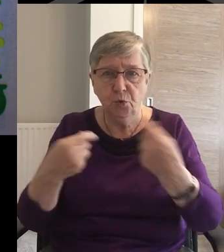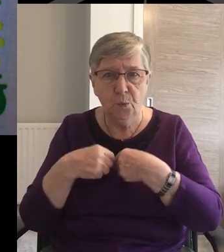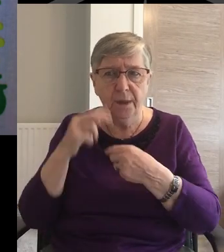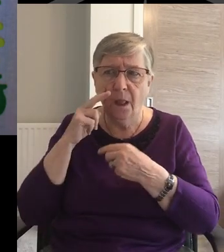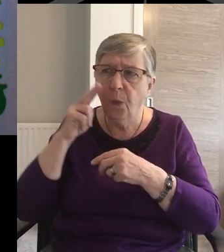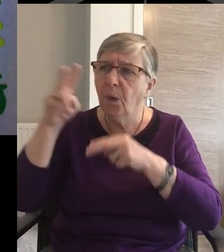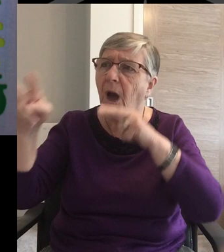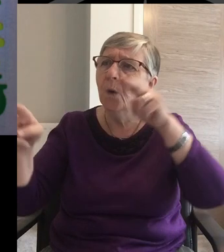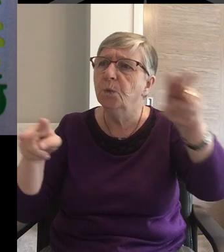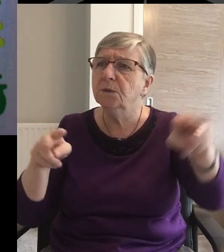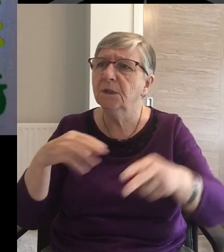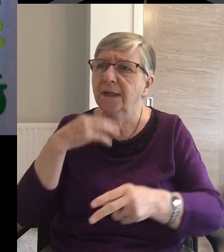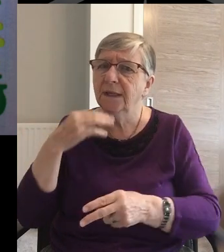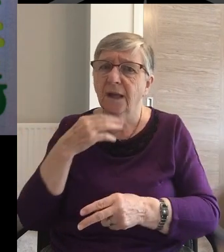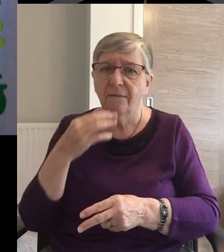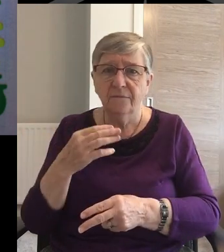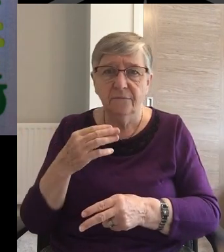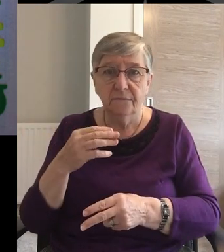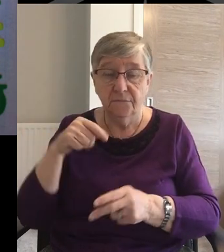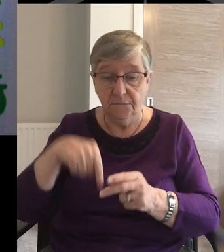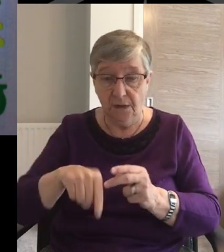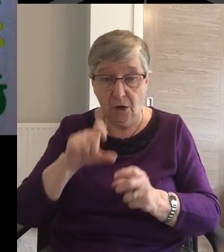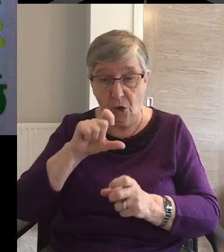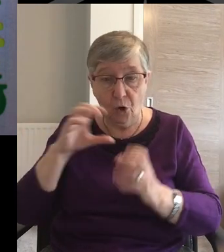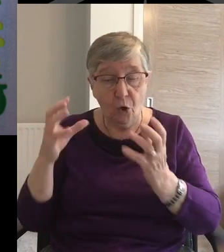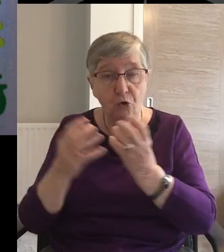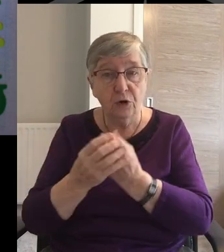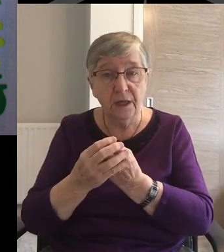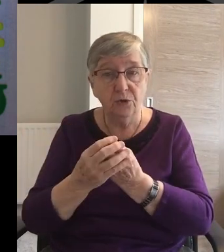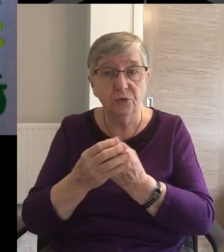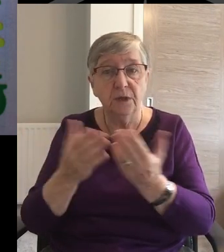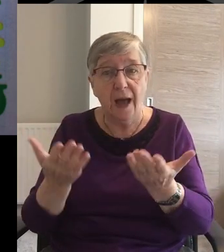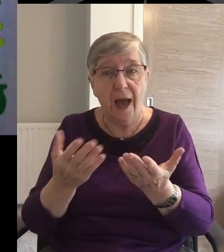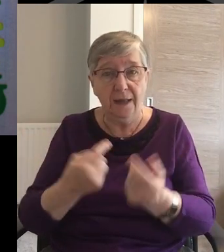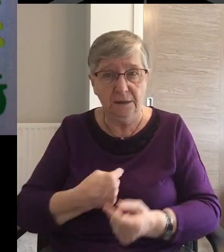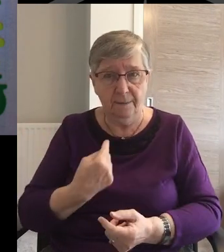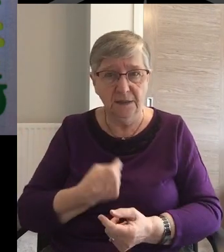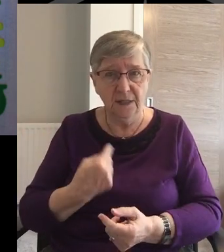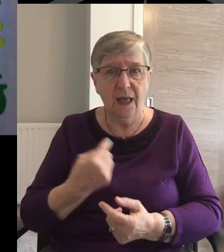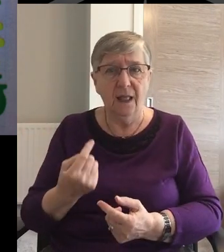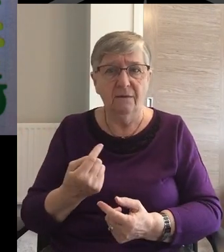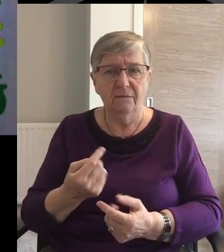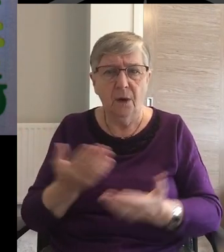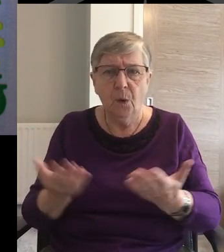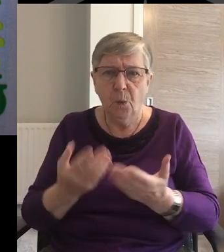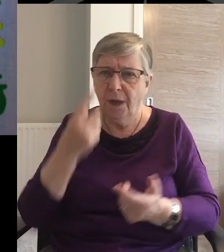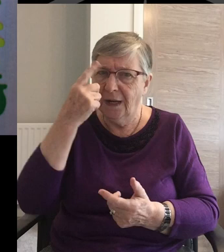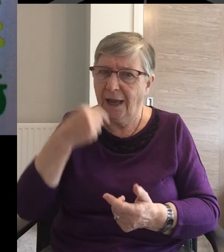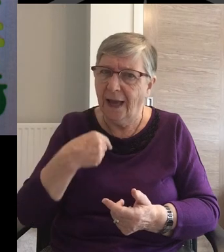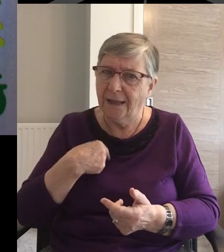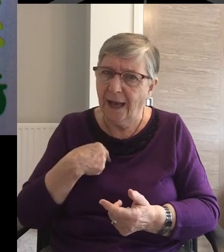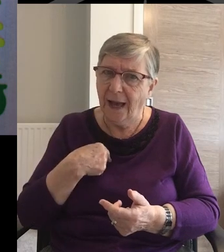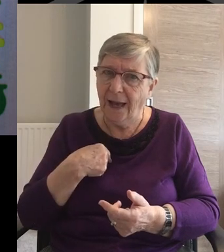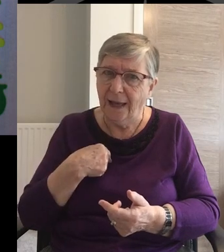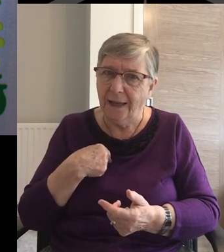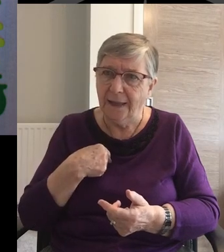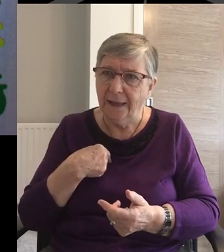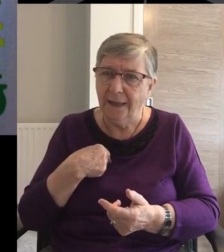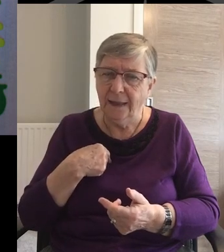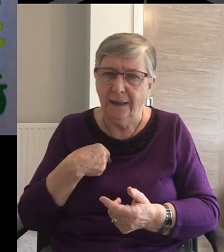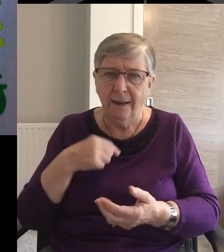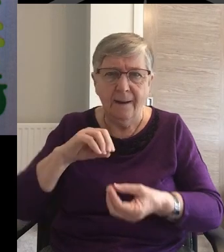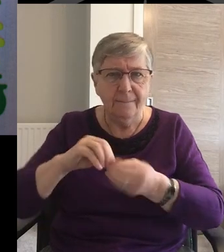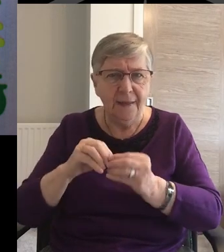enough Both as a congregation And as individuals And where can we make An unexpected And